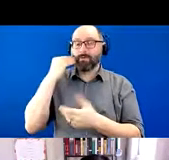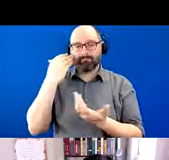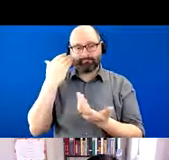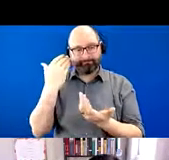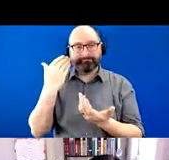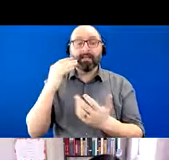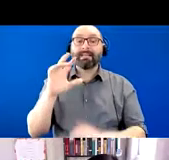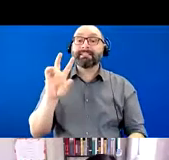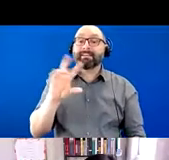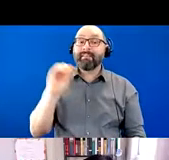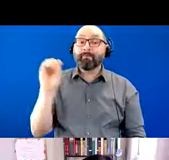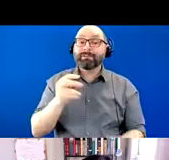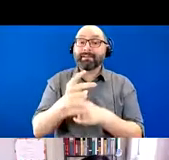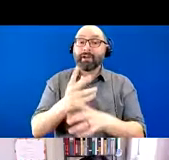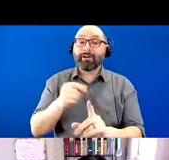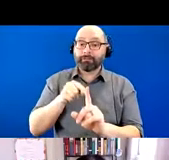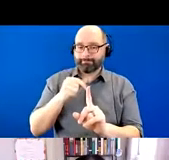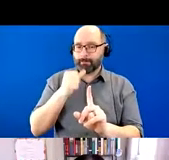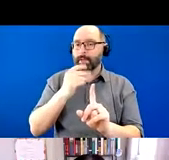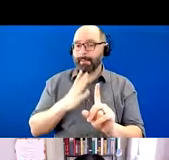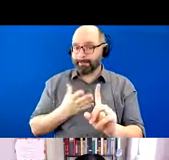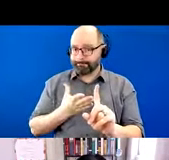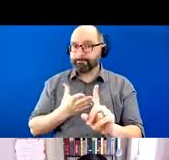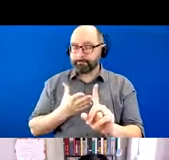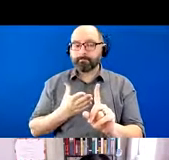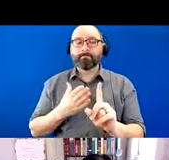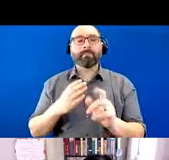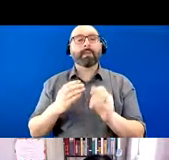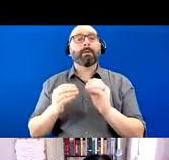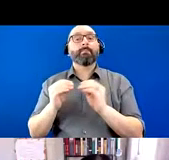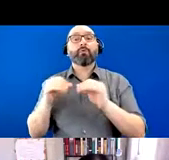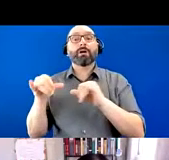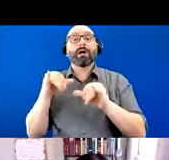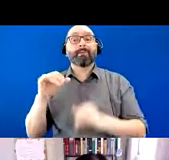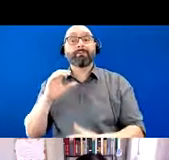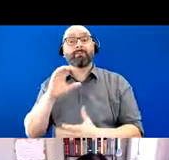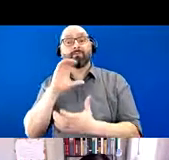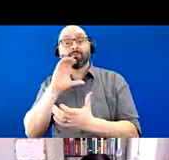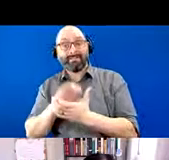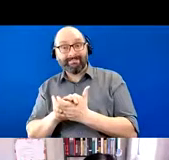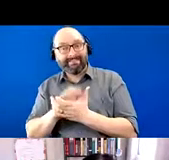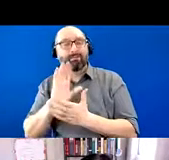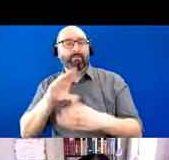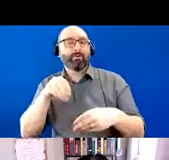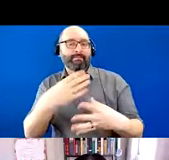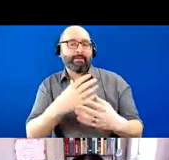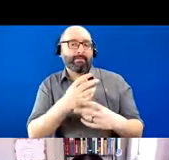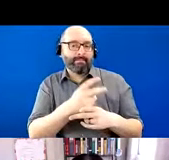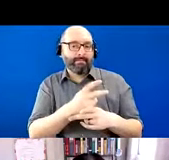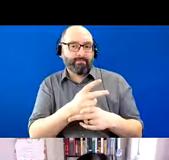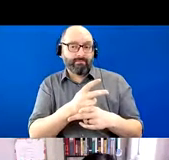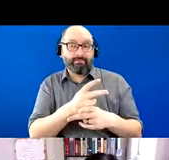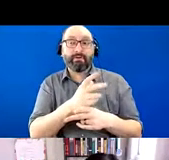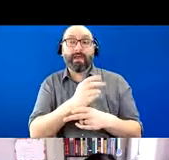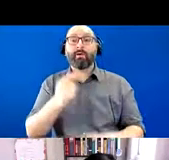% of caregivers are women. It is more common for wives to provide care and over one third of caregivers